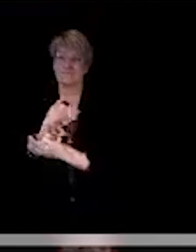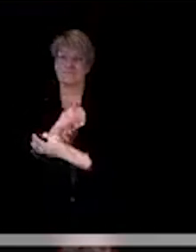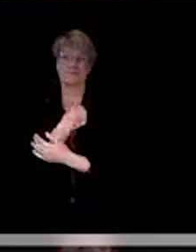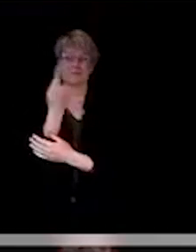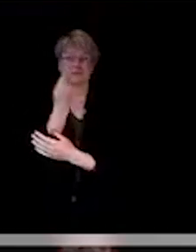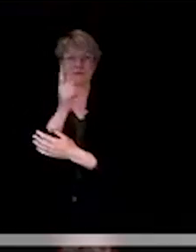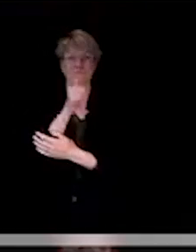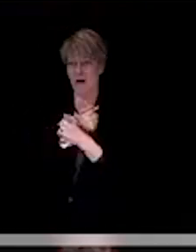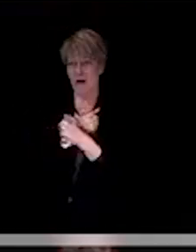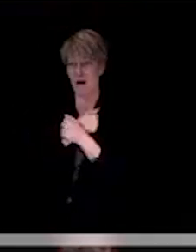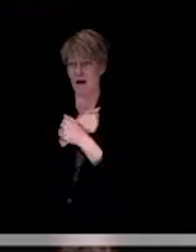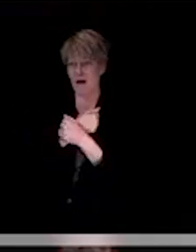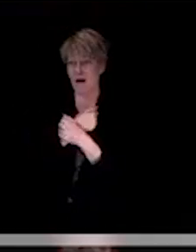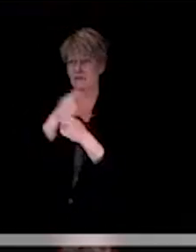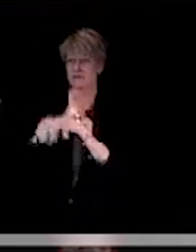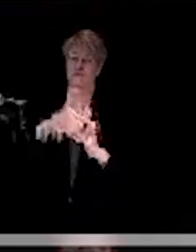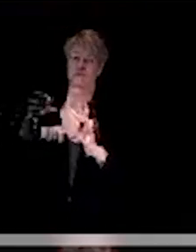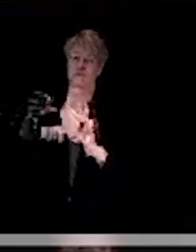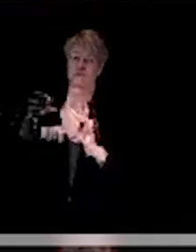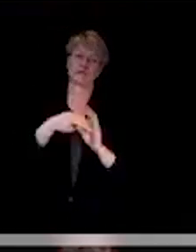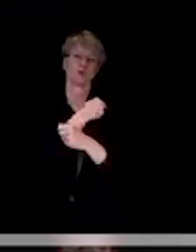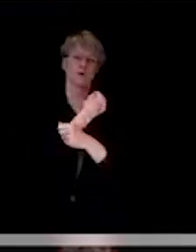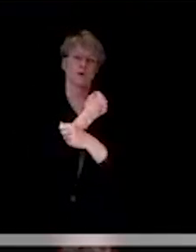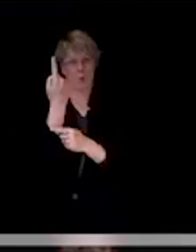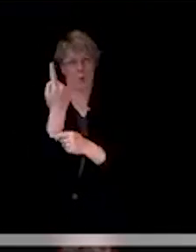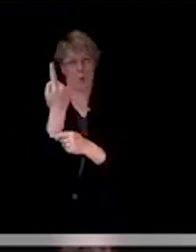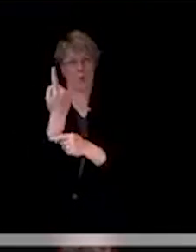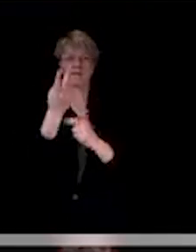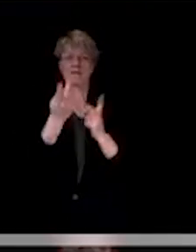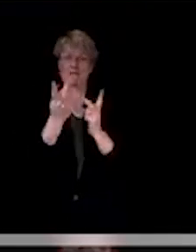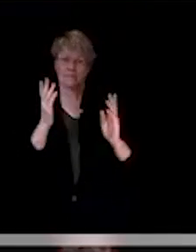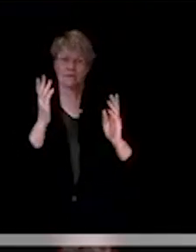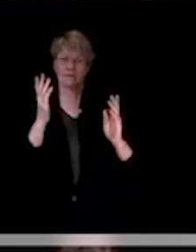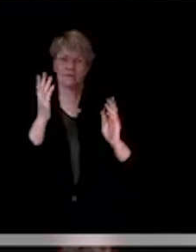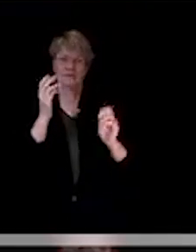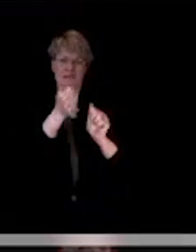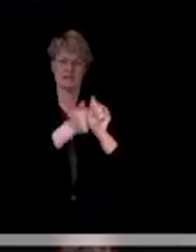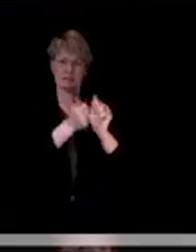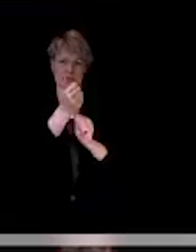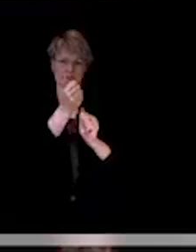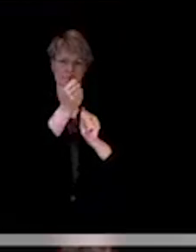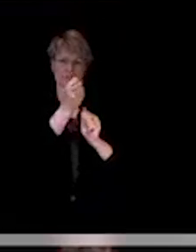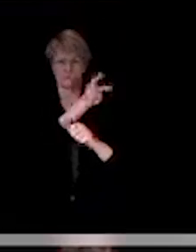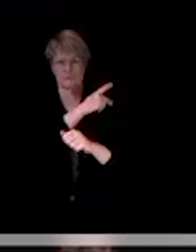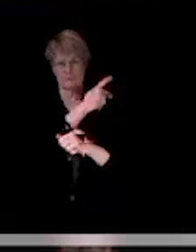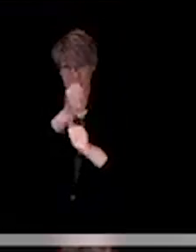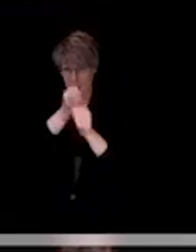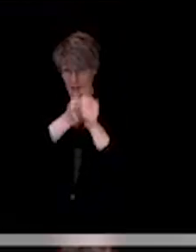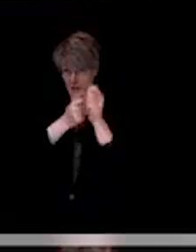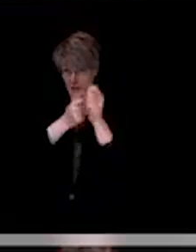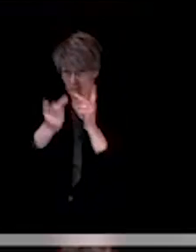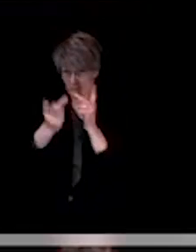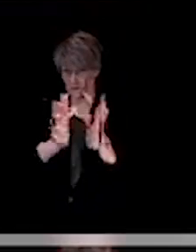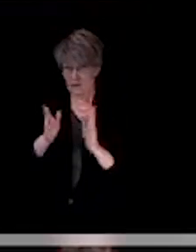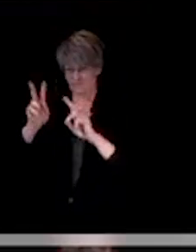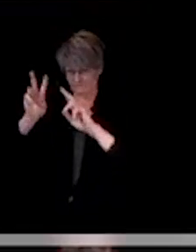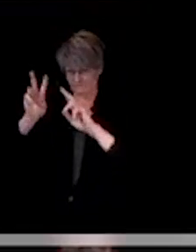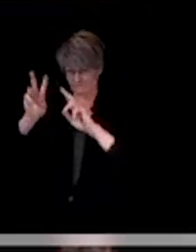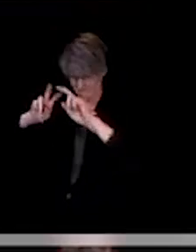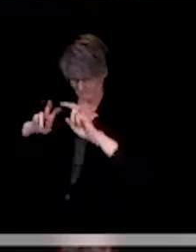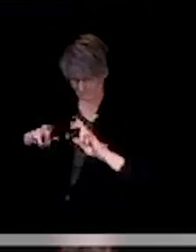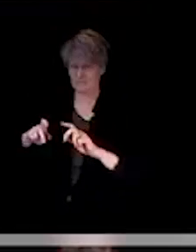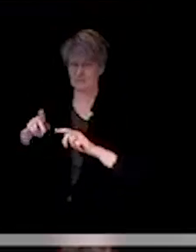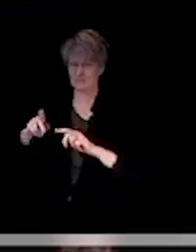it's important to note that every visitor will be screened upon entry for temperature and symptoms, and we do ask that every